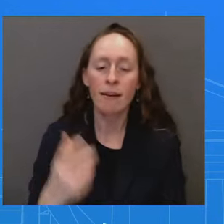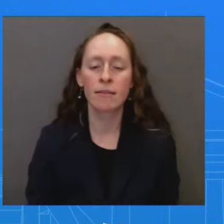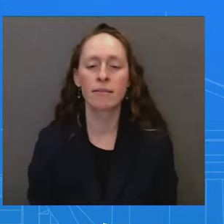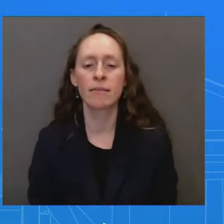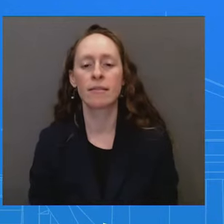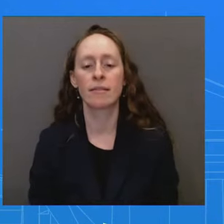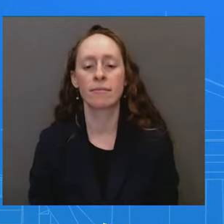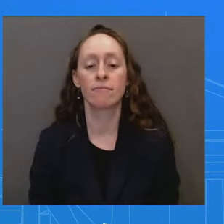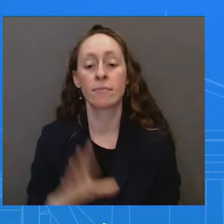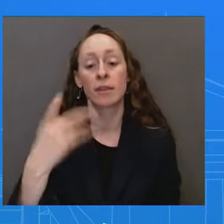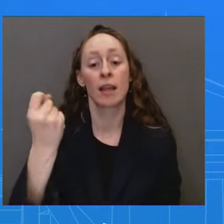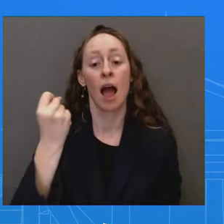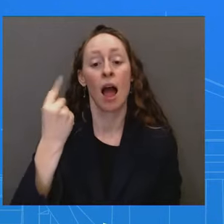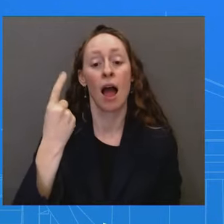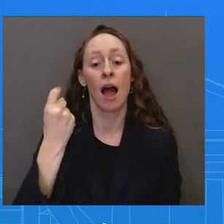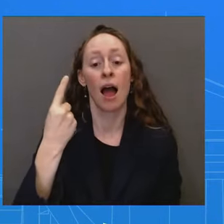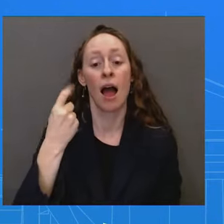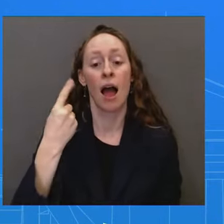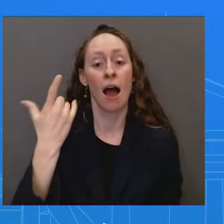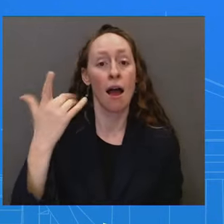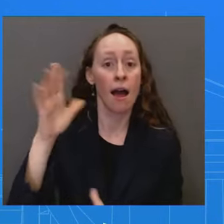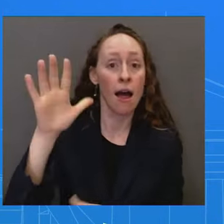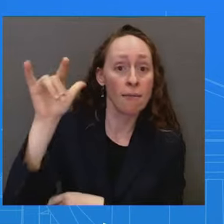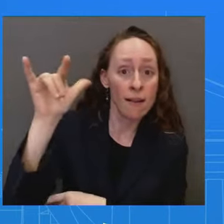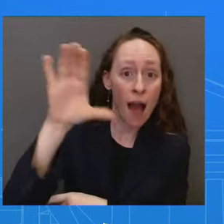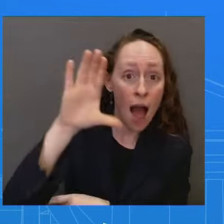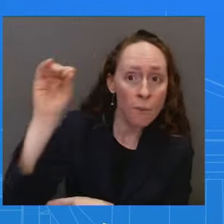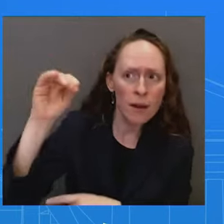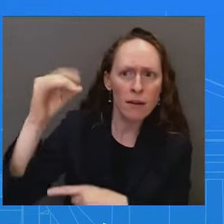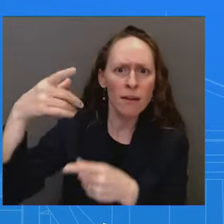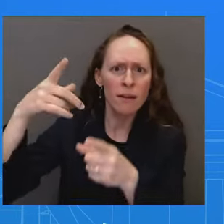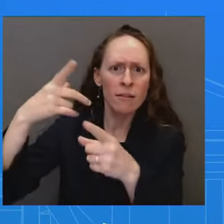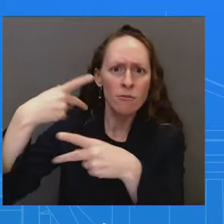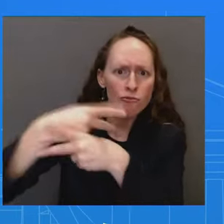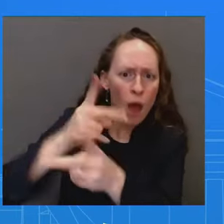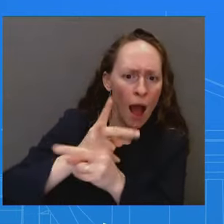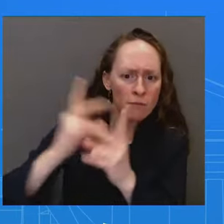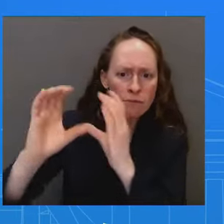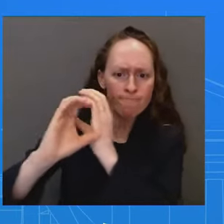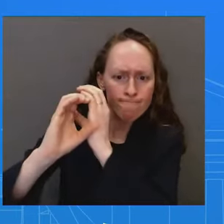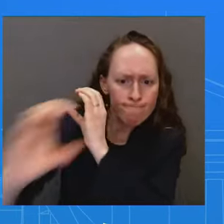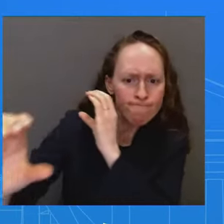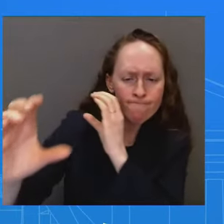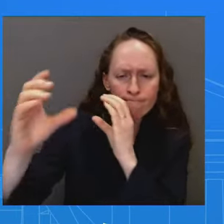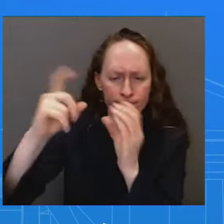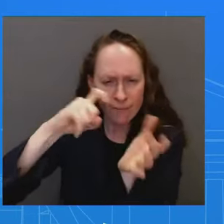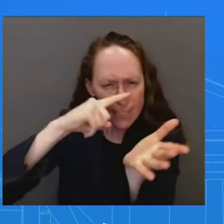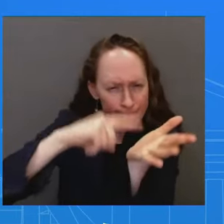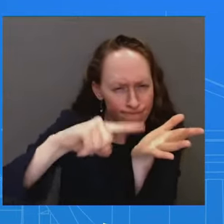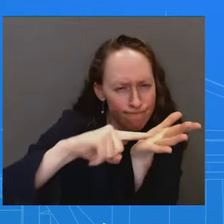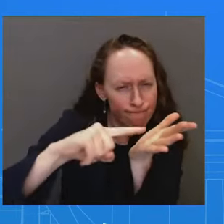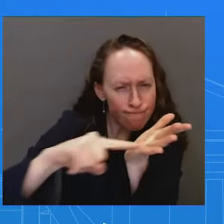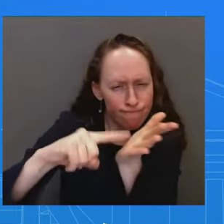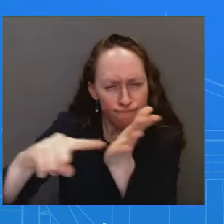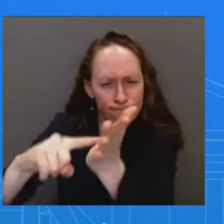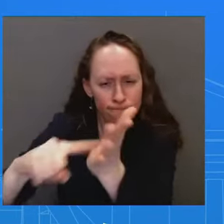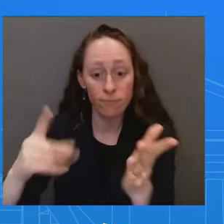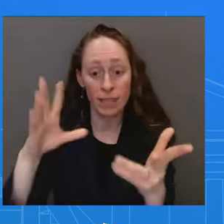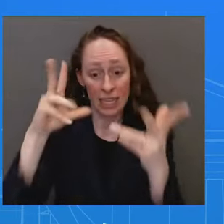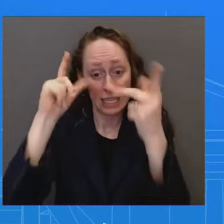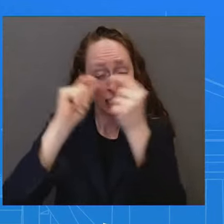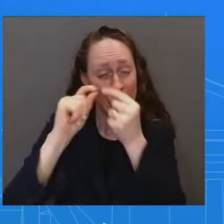aircraft, there's going to be an investigation on these Boeing aircraft. That's where they're going to be grounded. We don't know yet, right? We have to do an investigation to see exactly